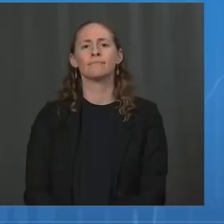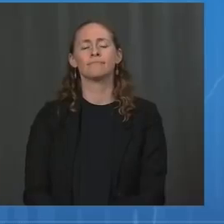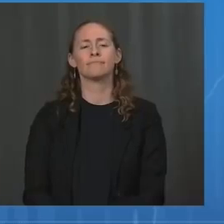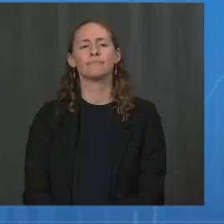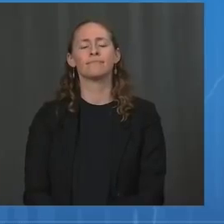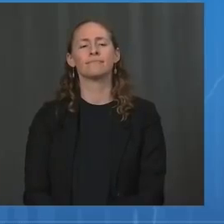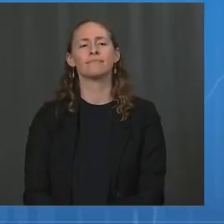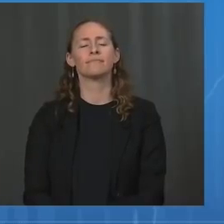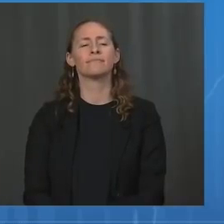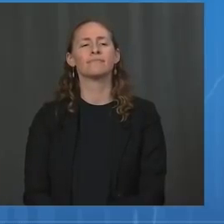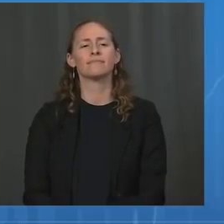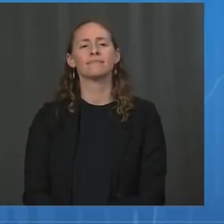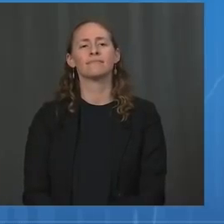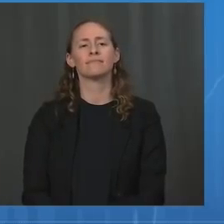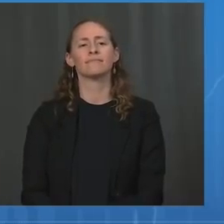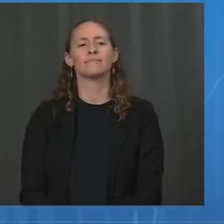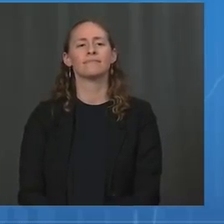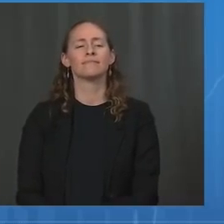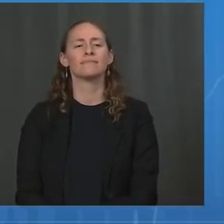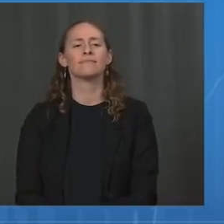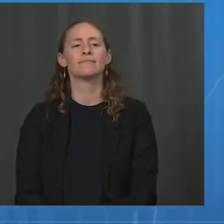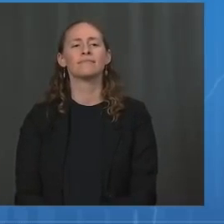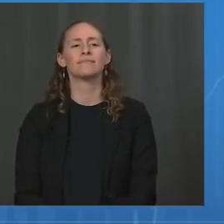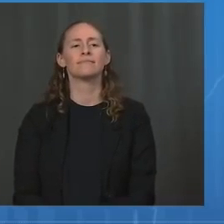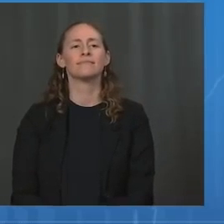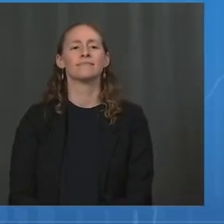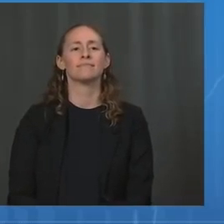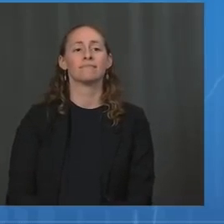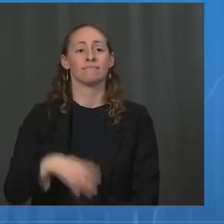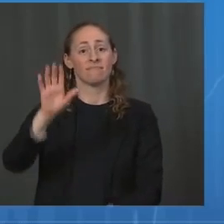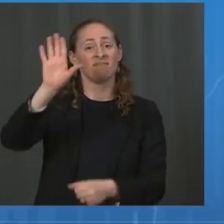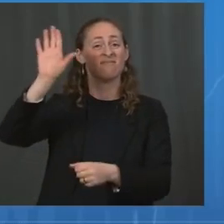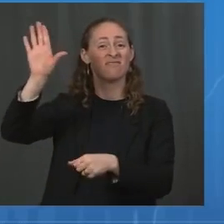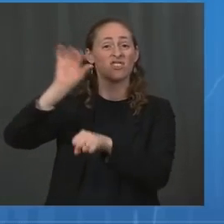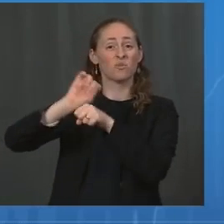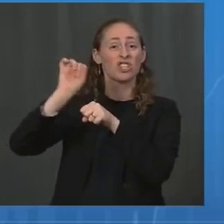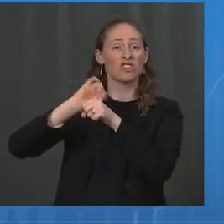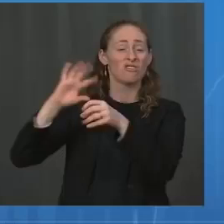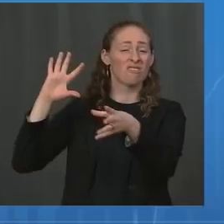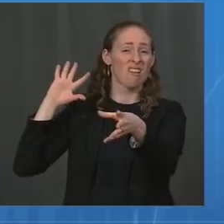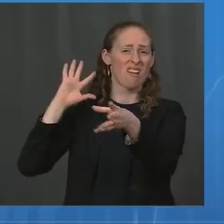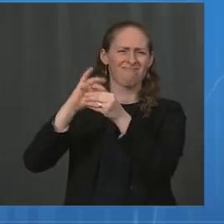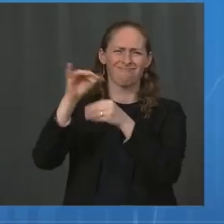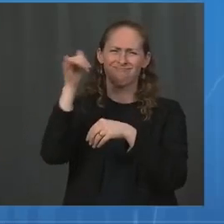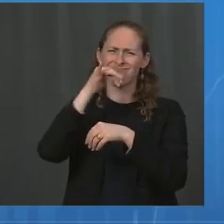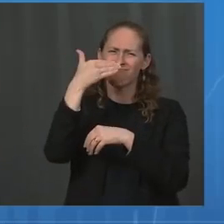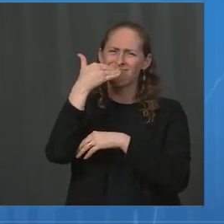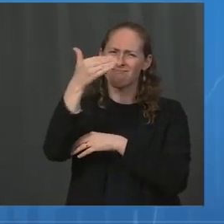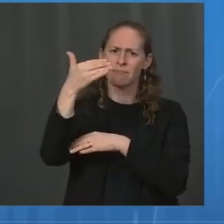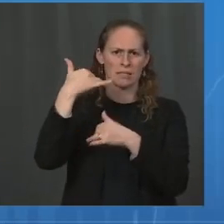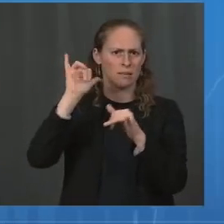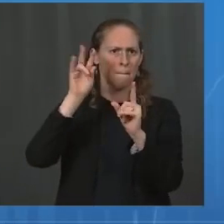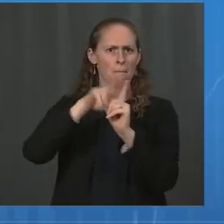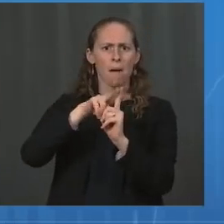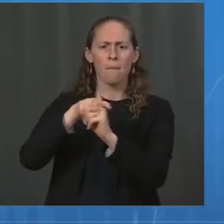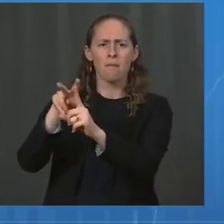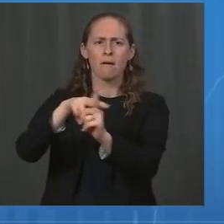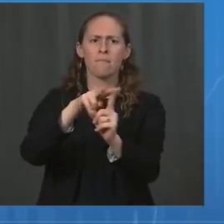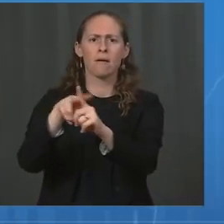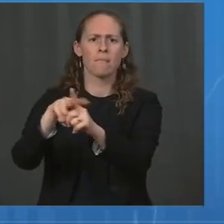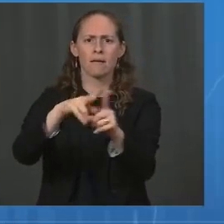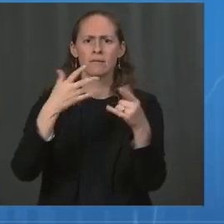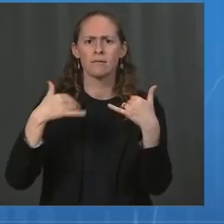and Research and their critical work continues as we work to get safe and effective vaccines to the American people.